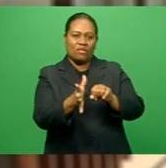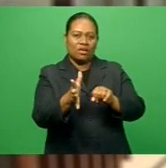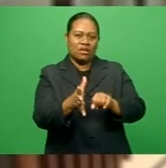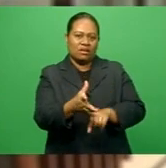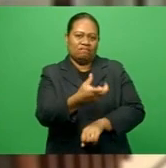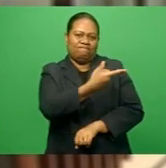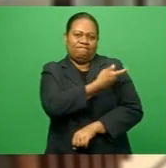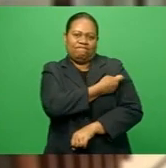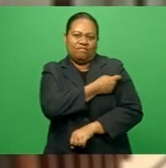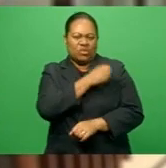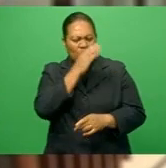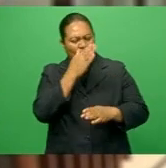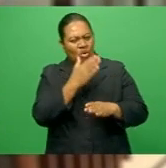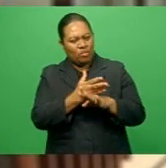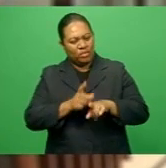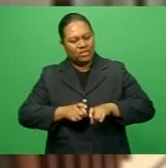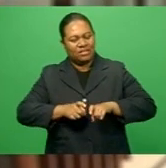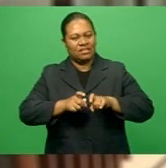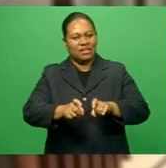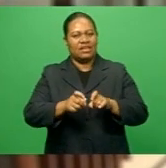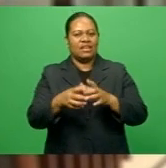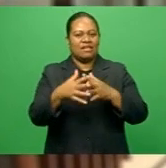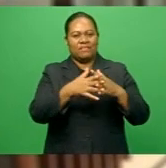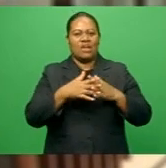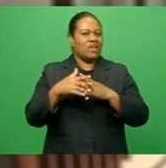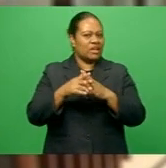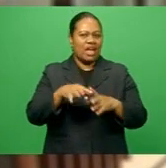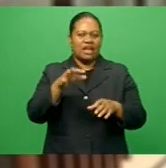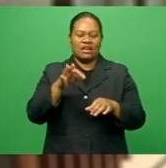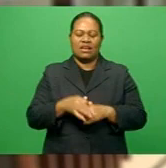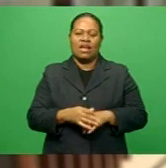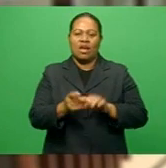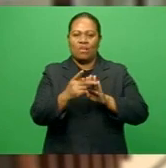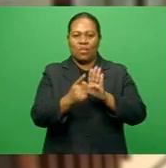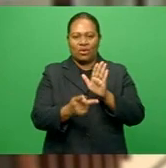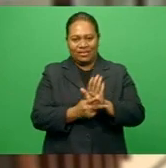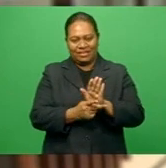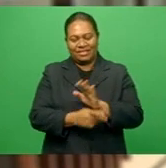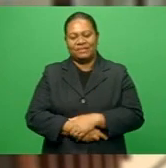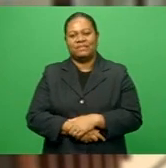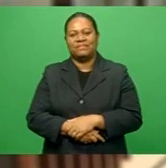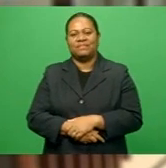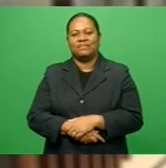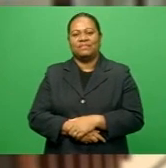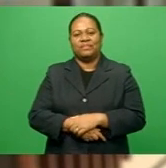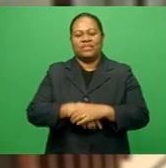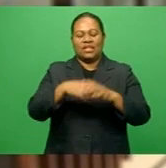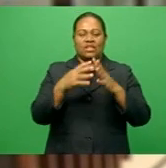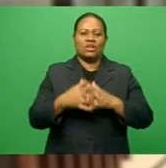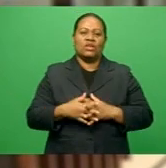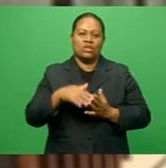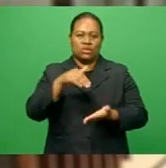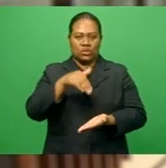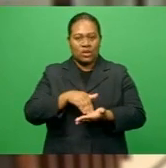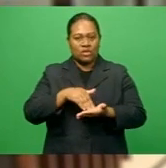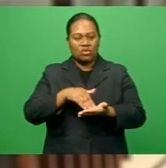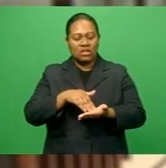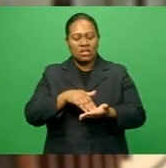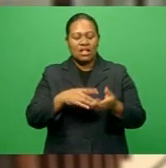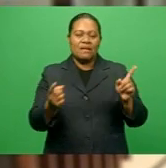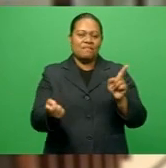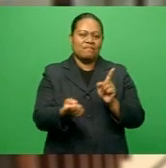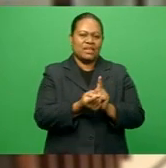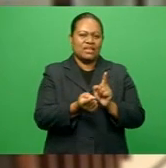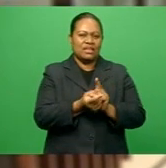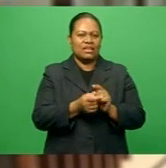and hopes for a more stable period in U.S. politics. Across the Atlantic, the European Central Bank's October meeting has further confirmed